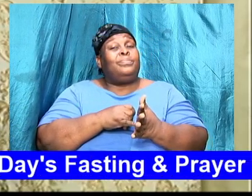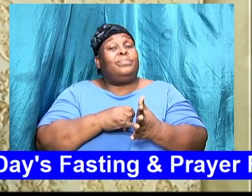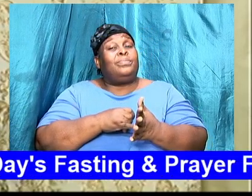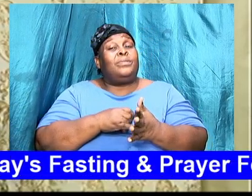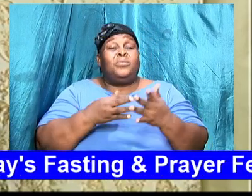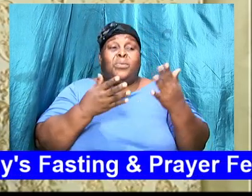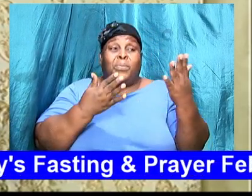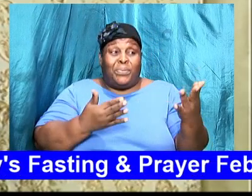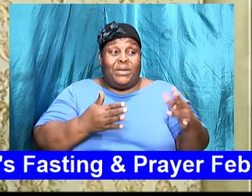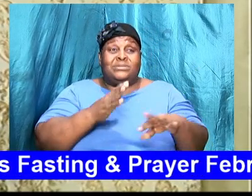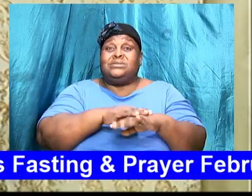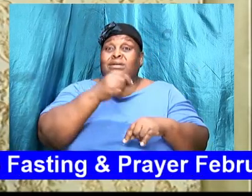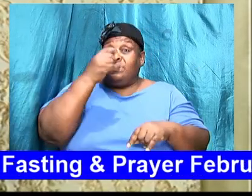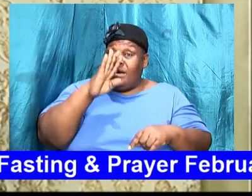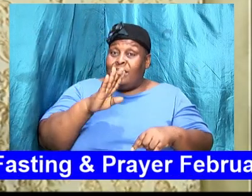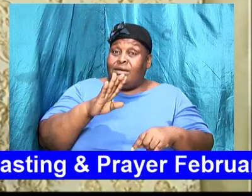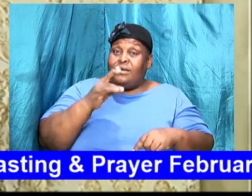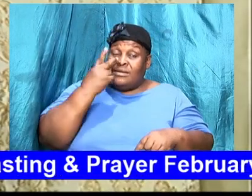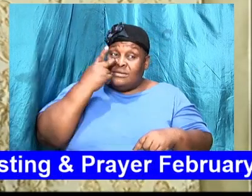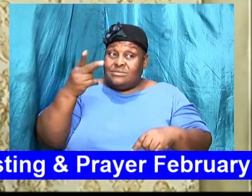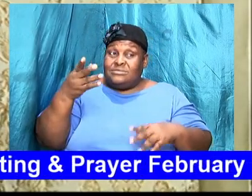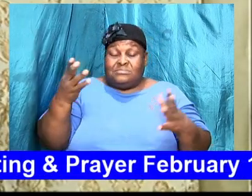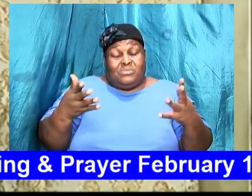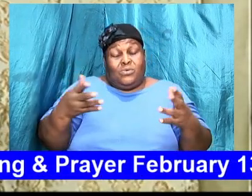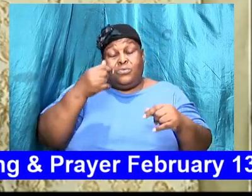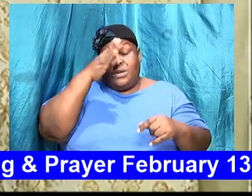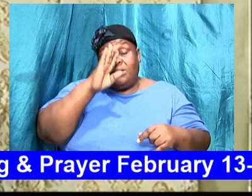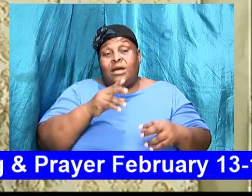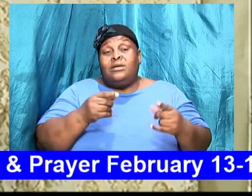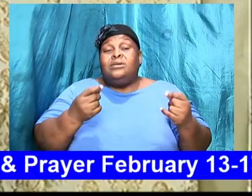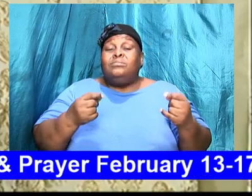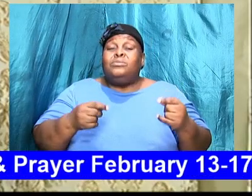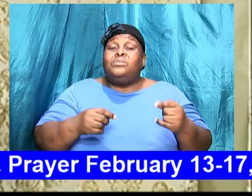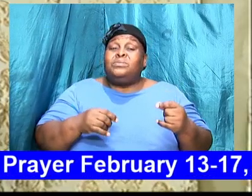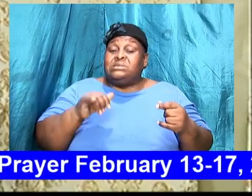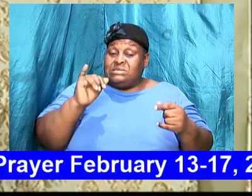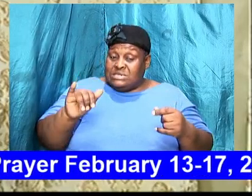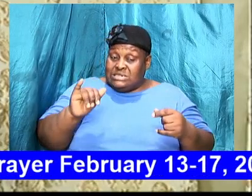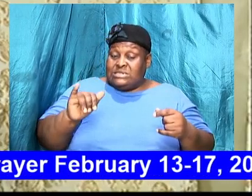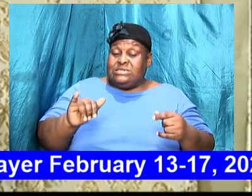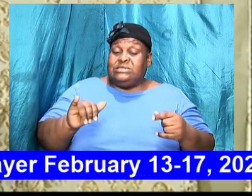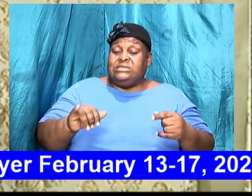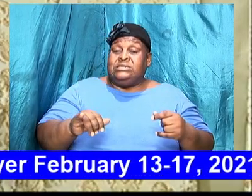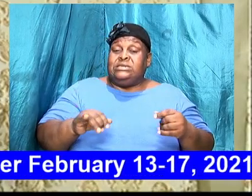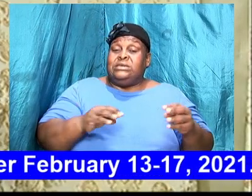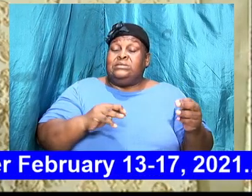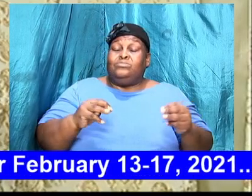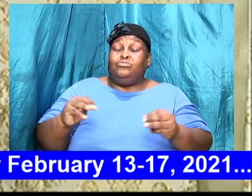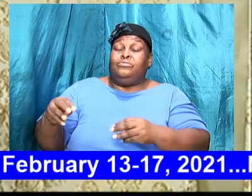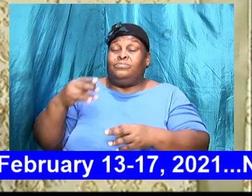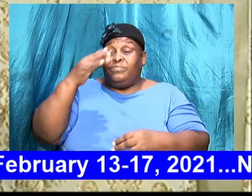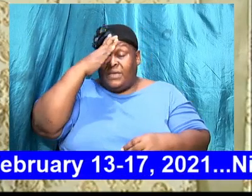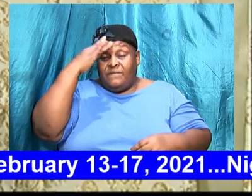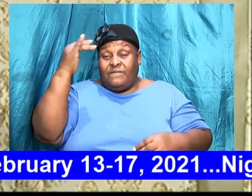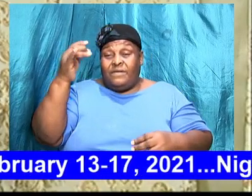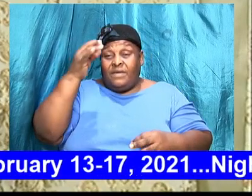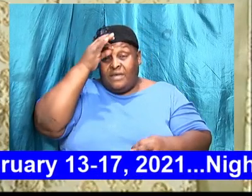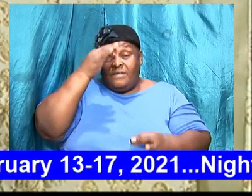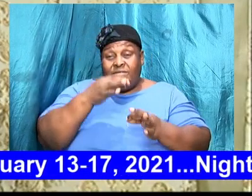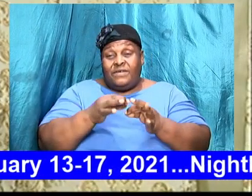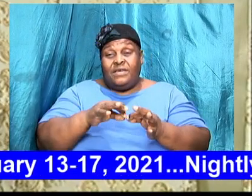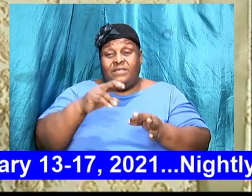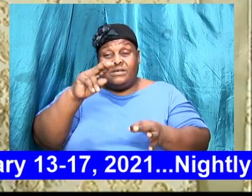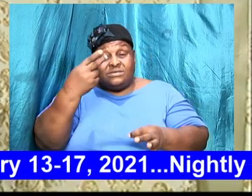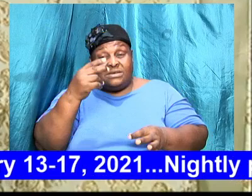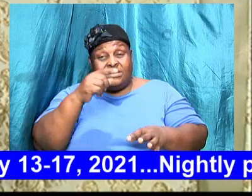we wait on God to see what God is doing but we still moving you know so we move by faith. The second